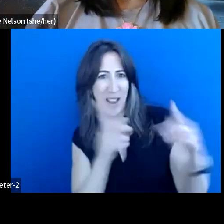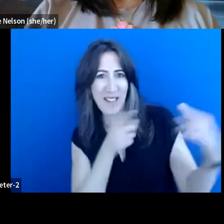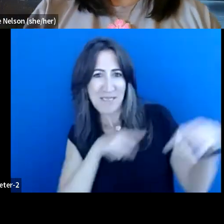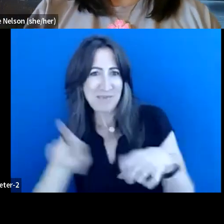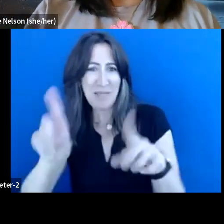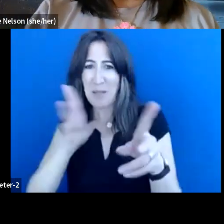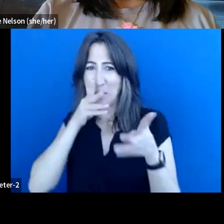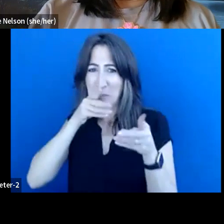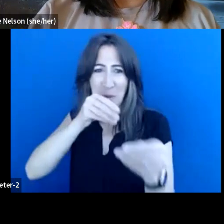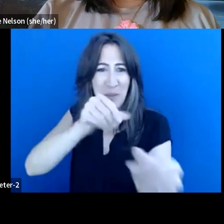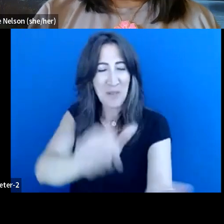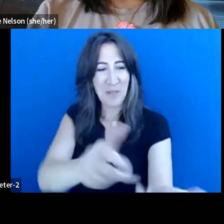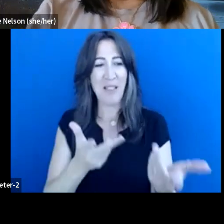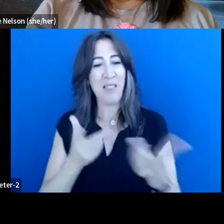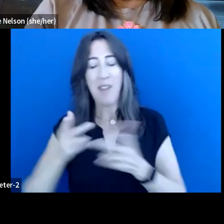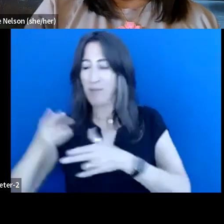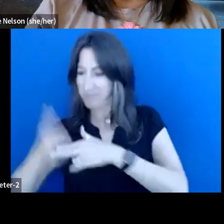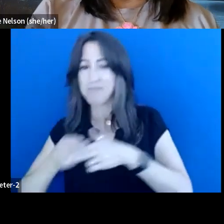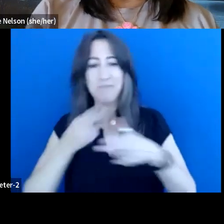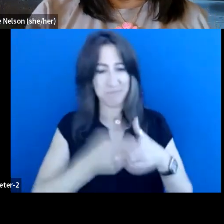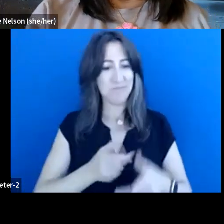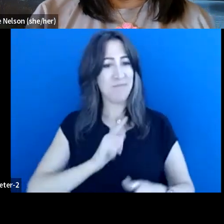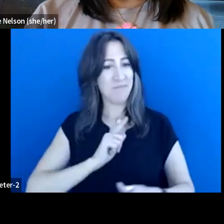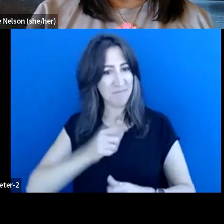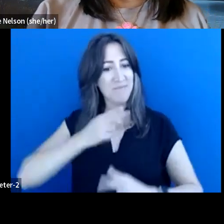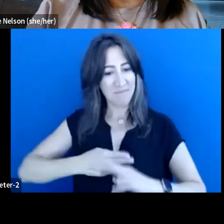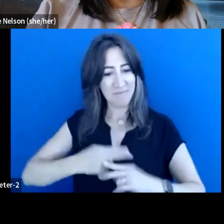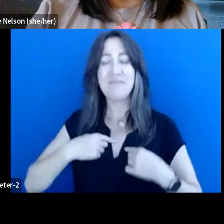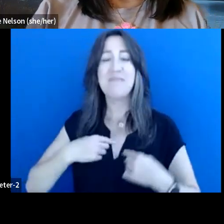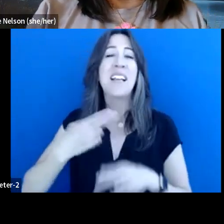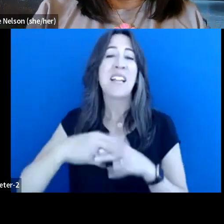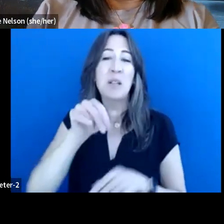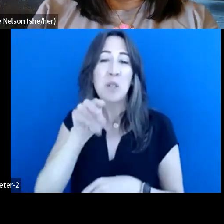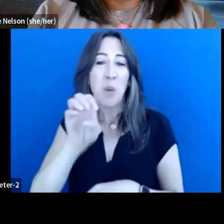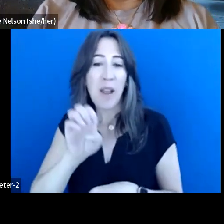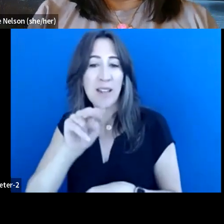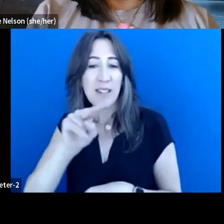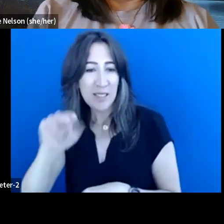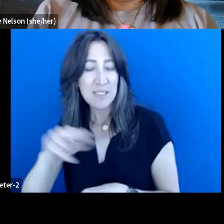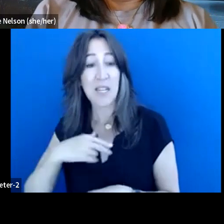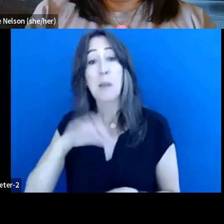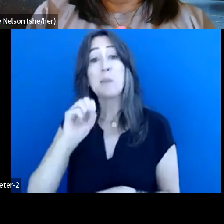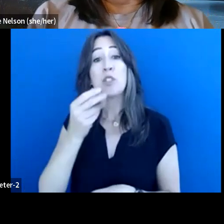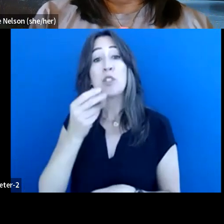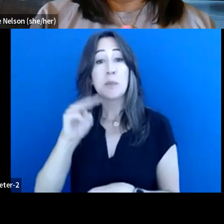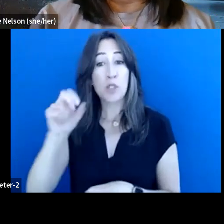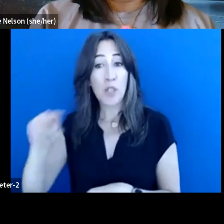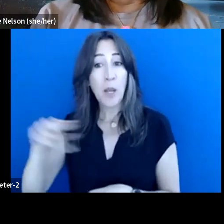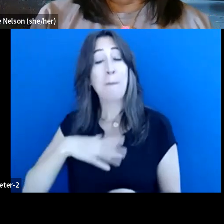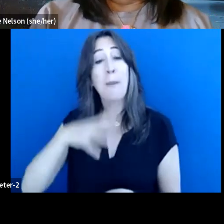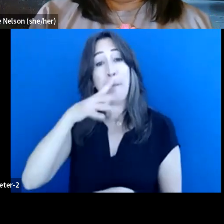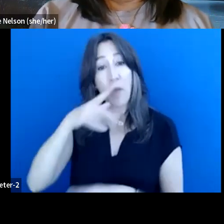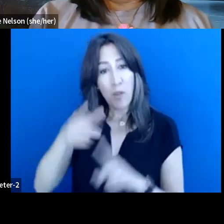smooth in terms of all the speakers. My name is Joanne Nelson. I'm Tsimtian. My mother was Della Nelson from La